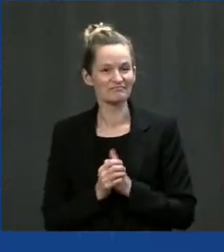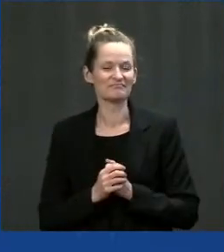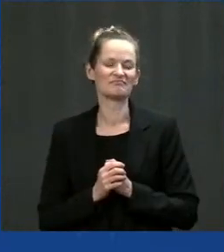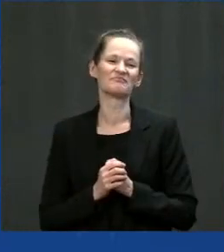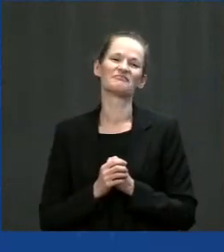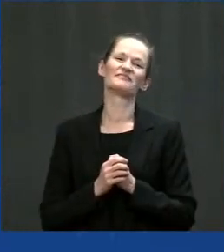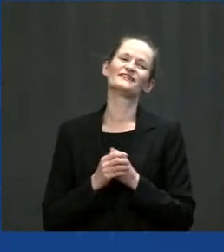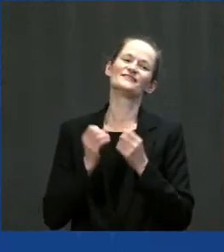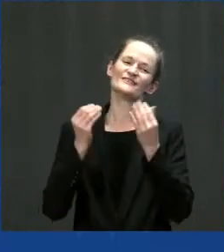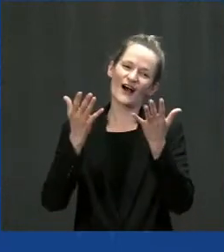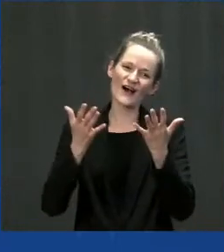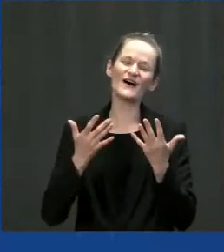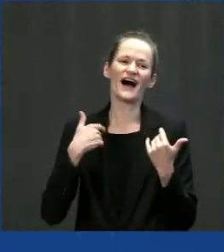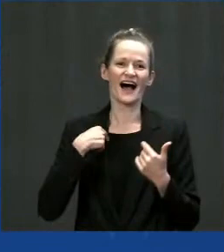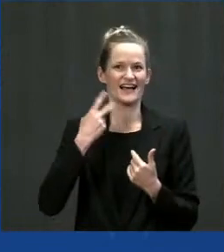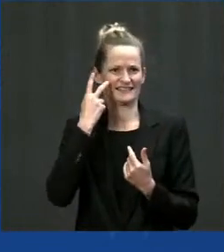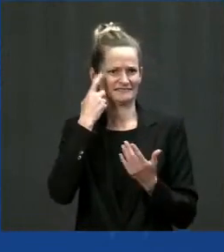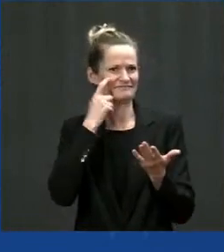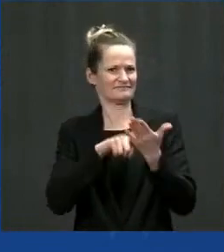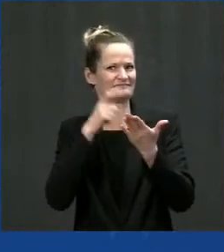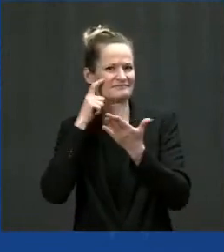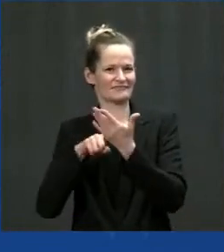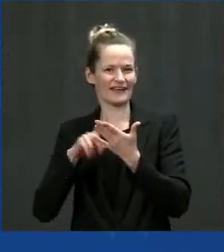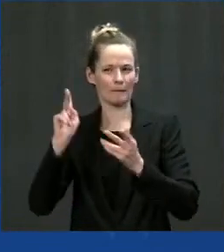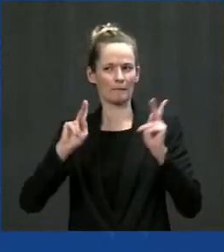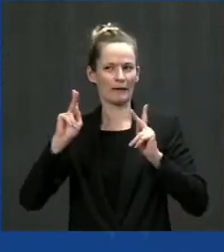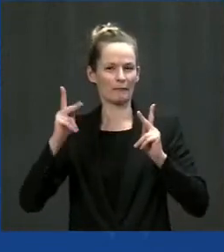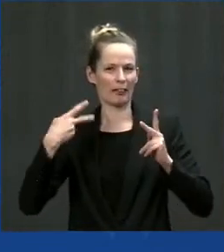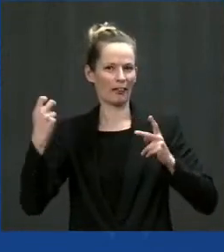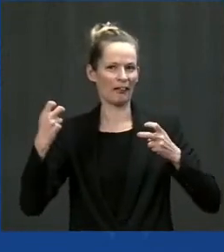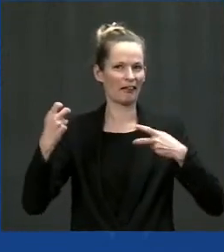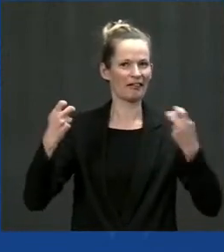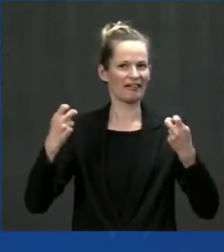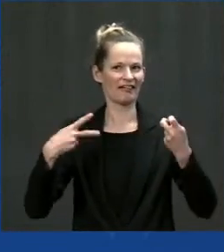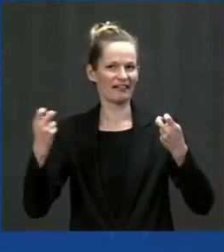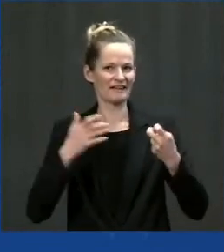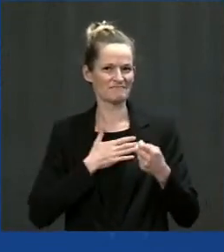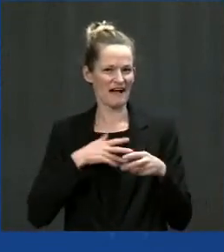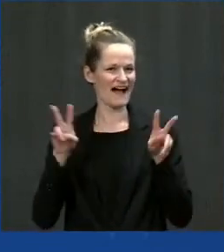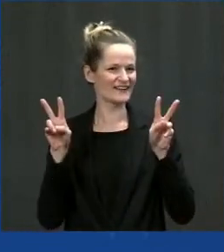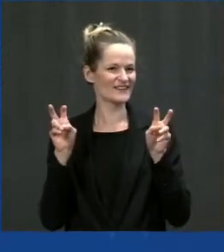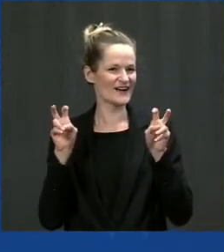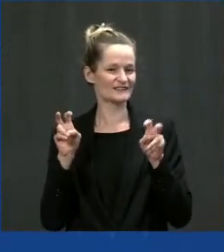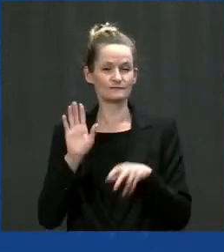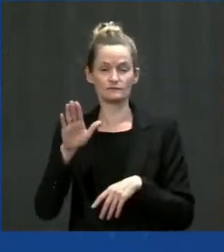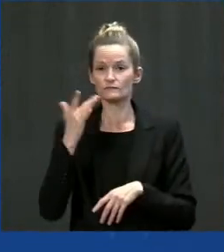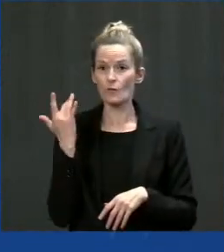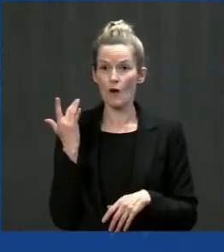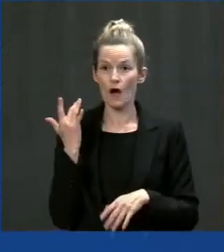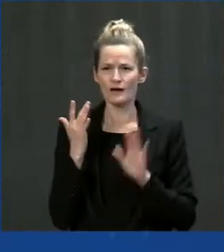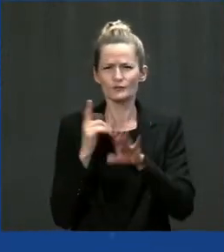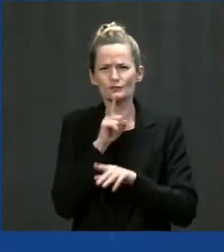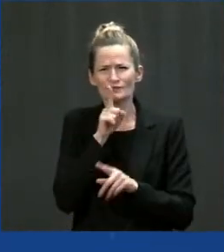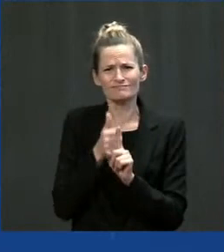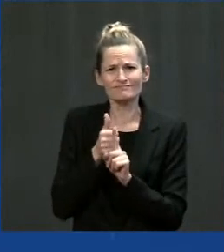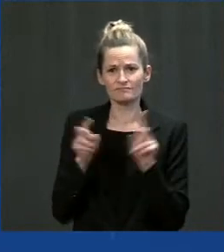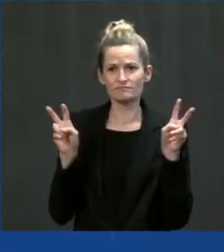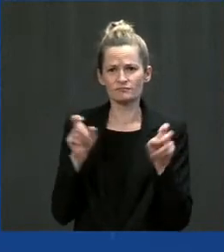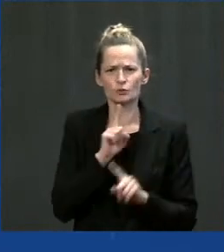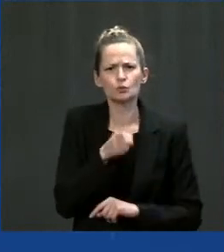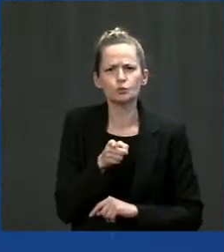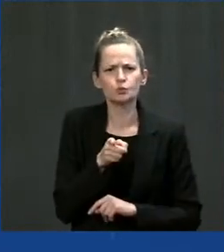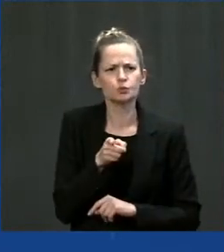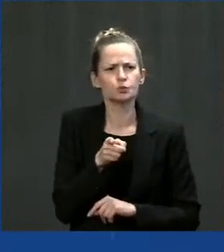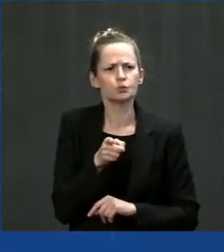been stealing that tagline. But of course, it's because it's true across the nation, right? Anyone can use that phrase. But just make sure